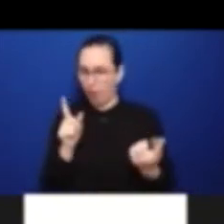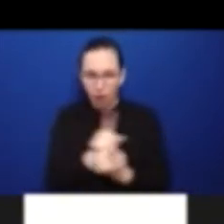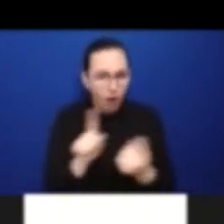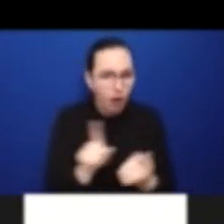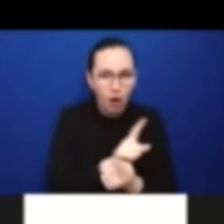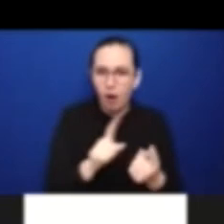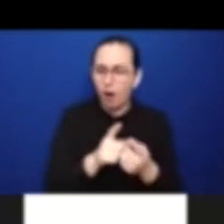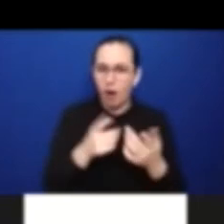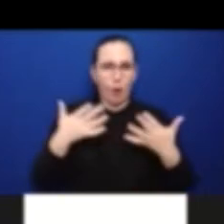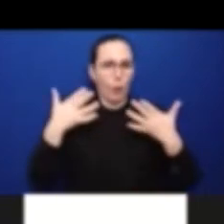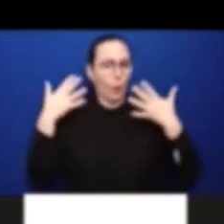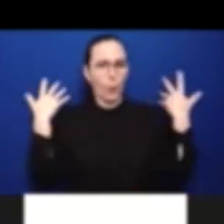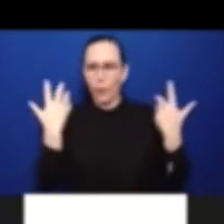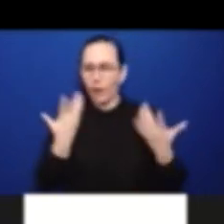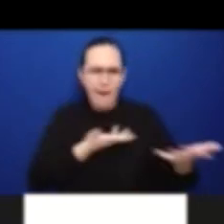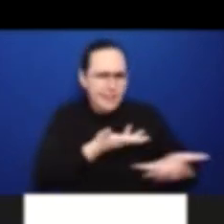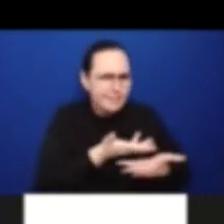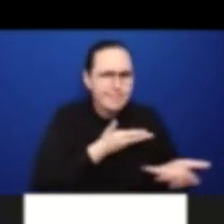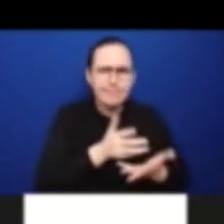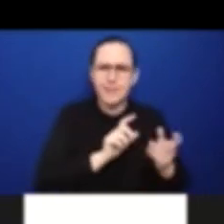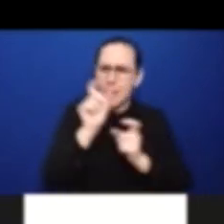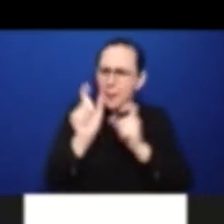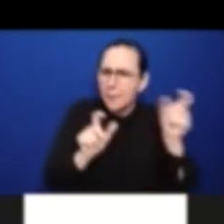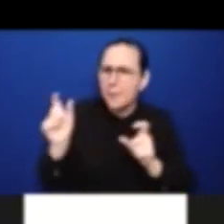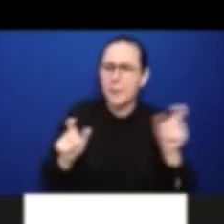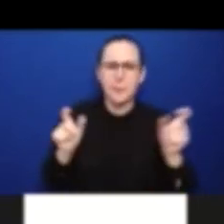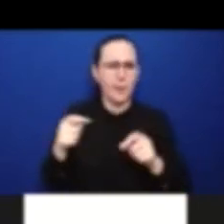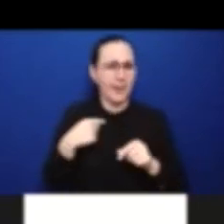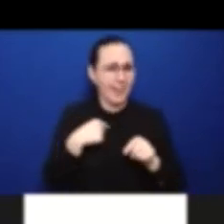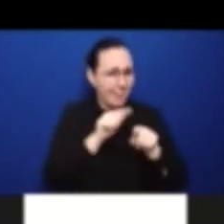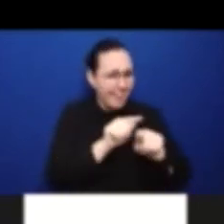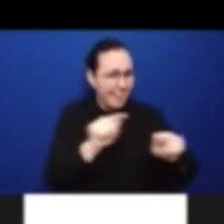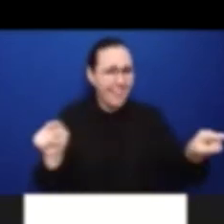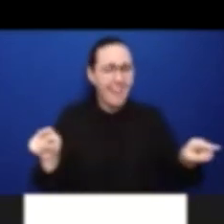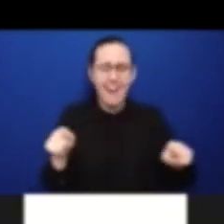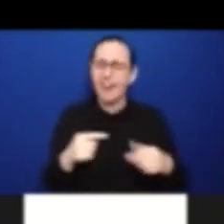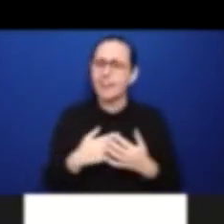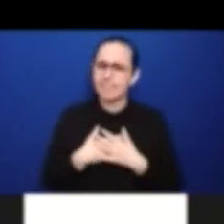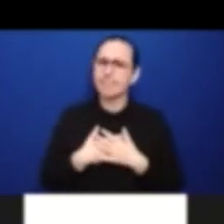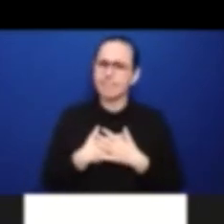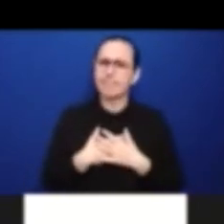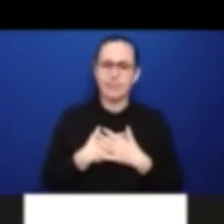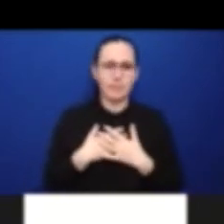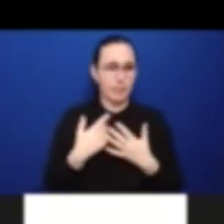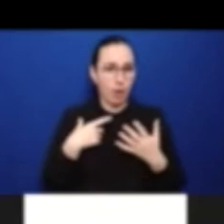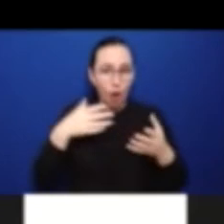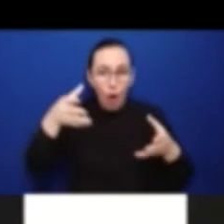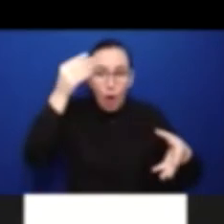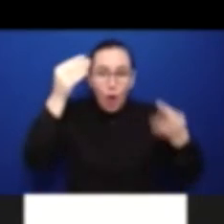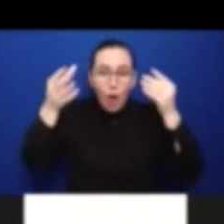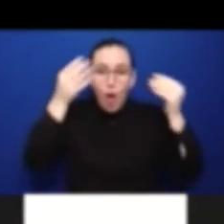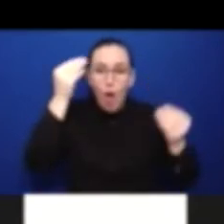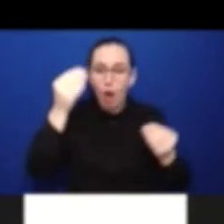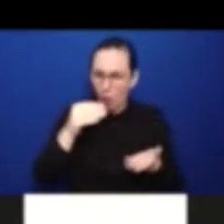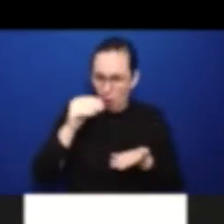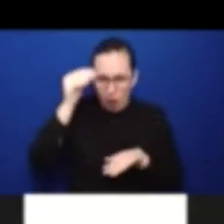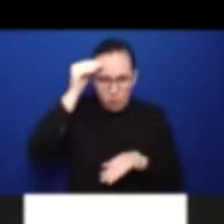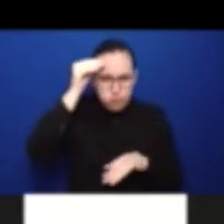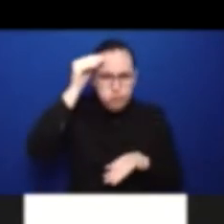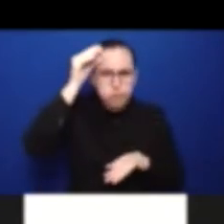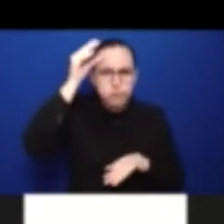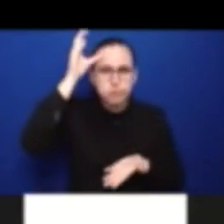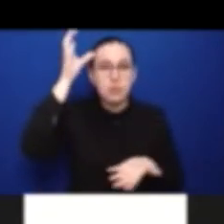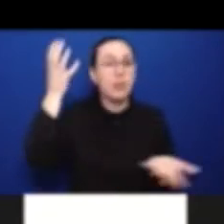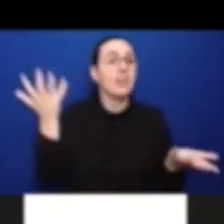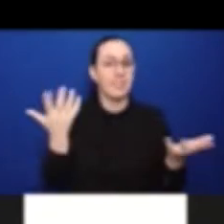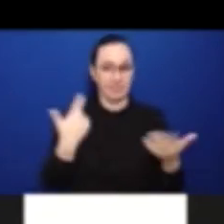a little bit of a crash course on the rights for persons with disability, which maybe I shouldn't